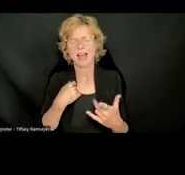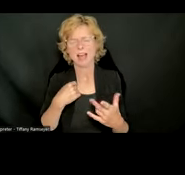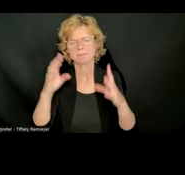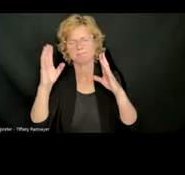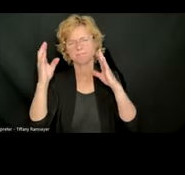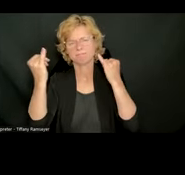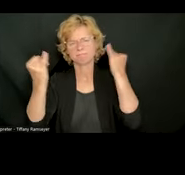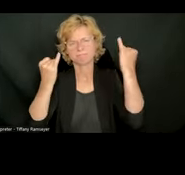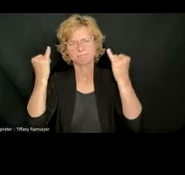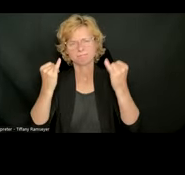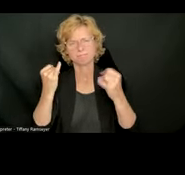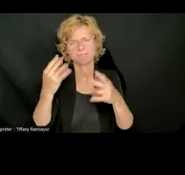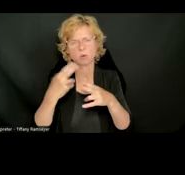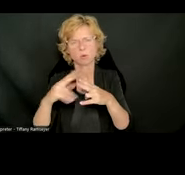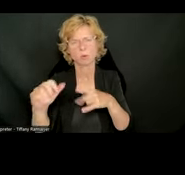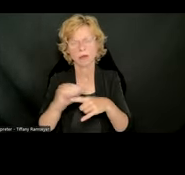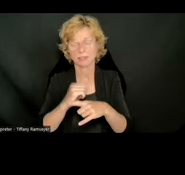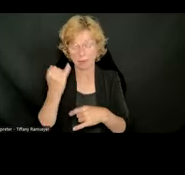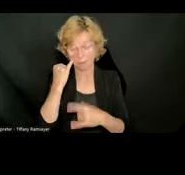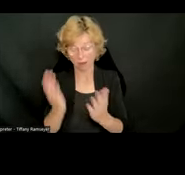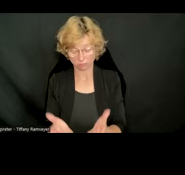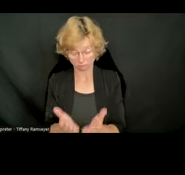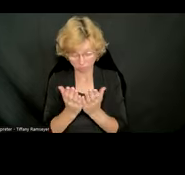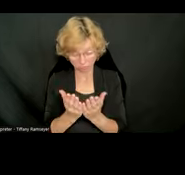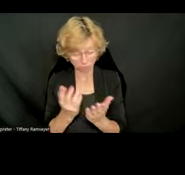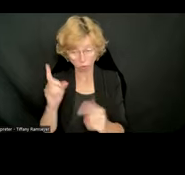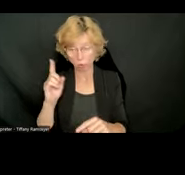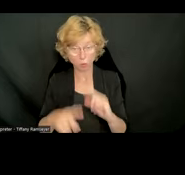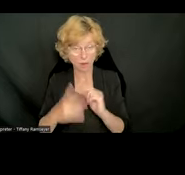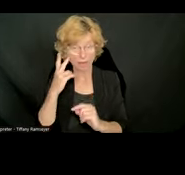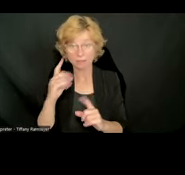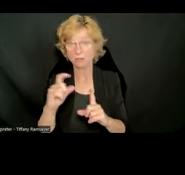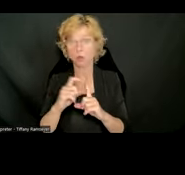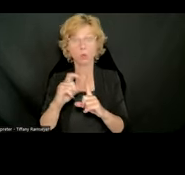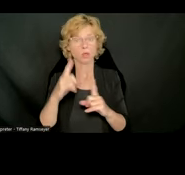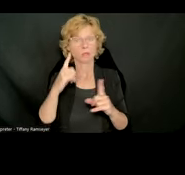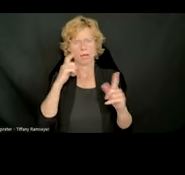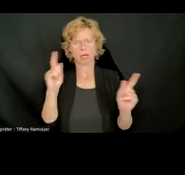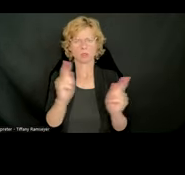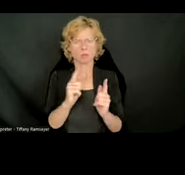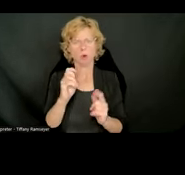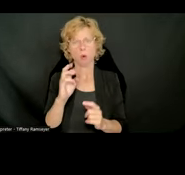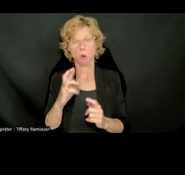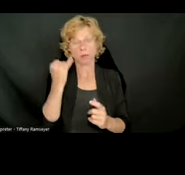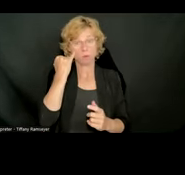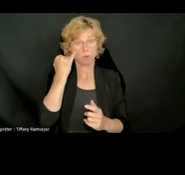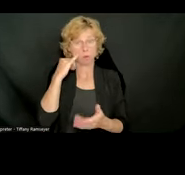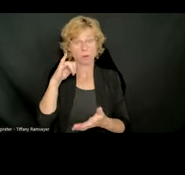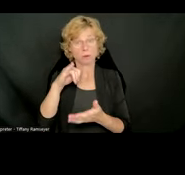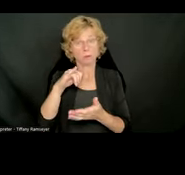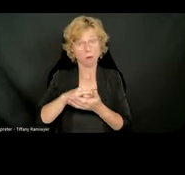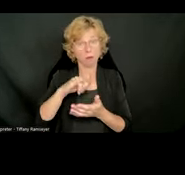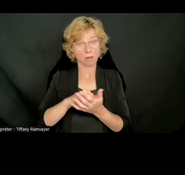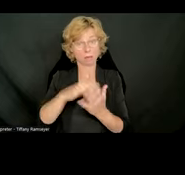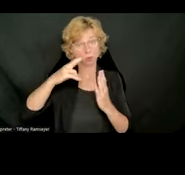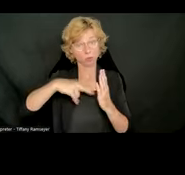If you cannot see the words because they're too small, or reading black text on white paper is impossible, you're not reading